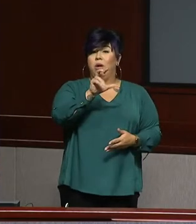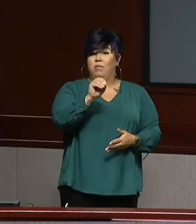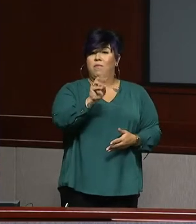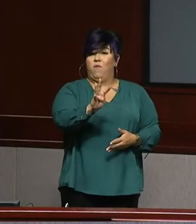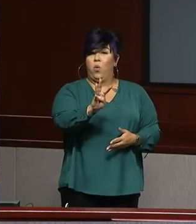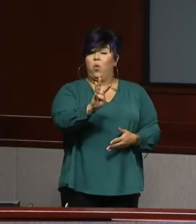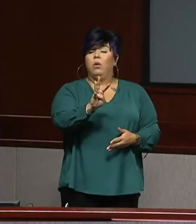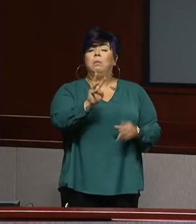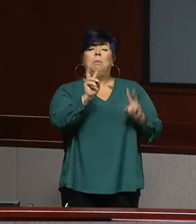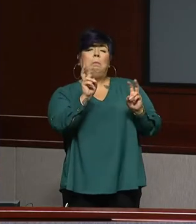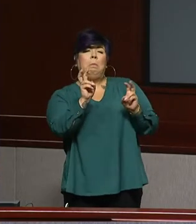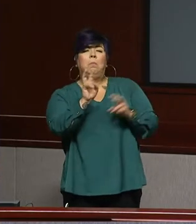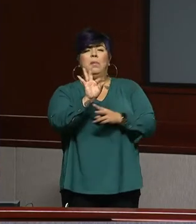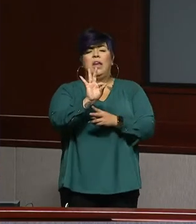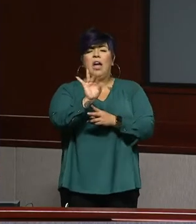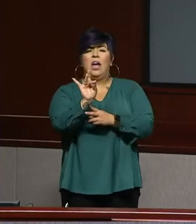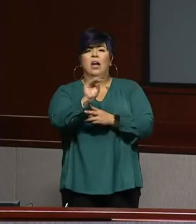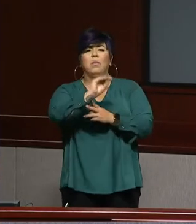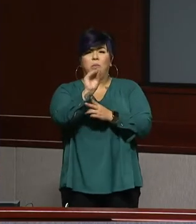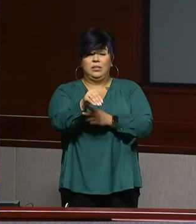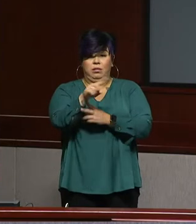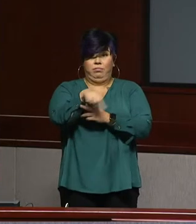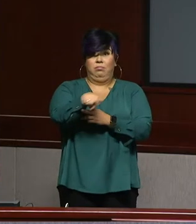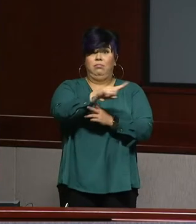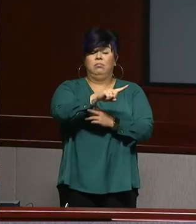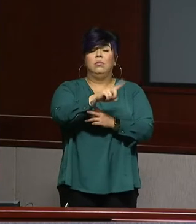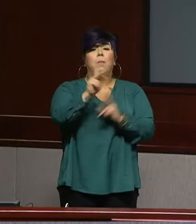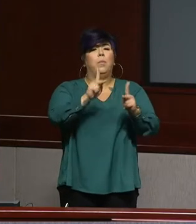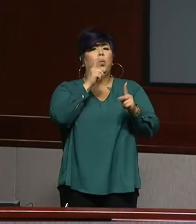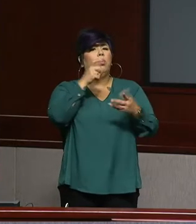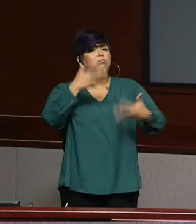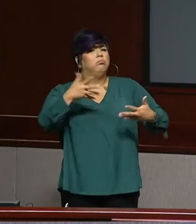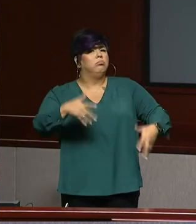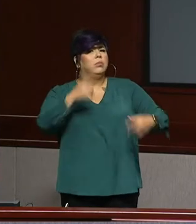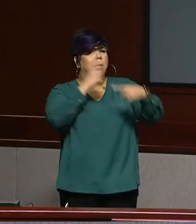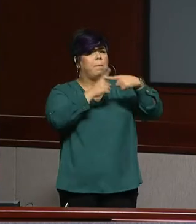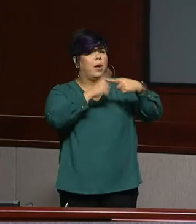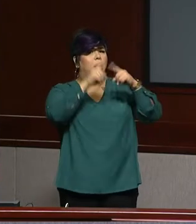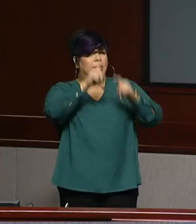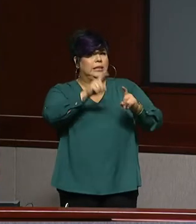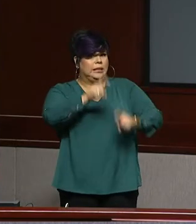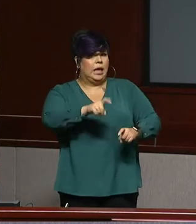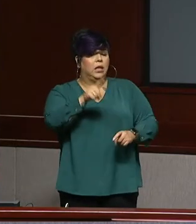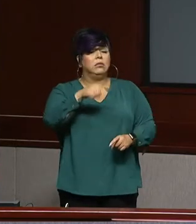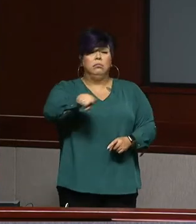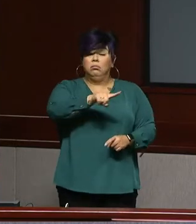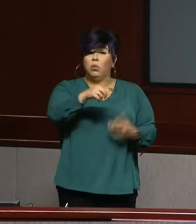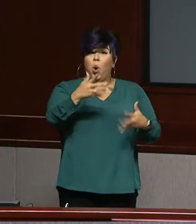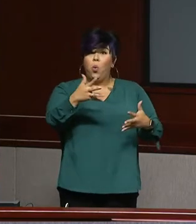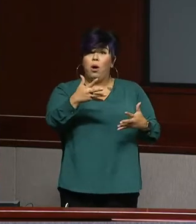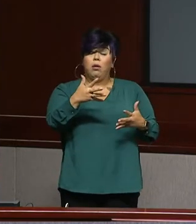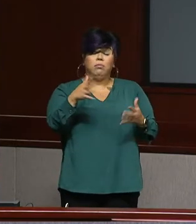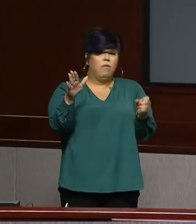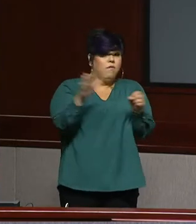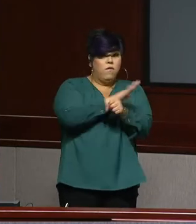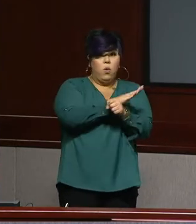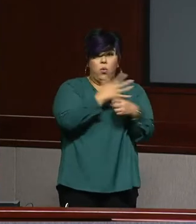or 98 percent of those residents who tested positive to date are either fully recovered,